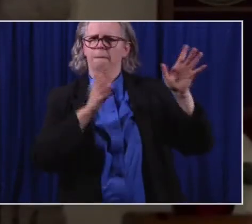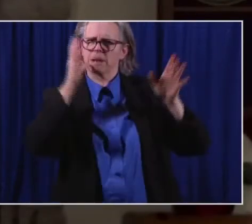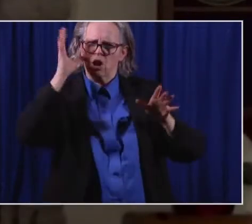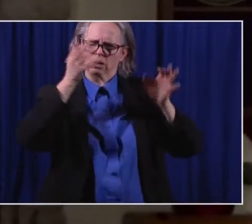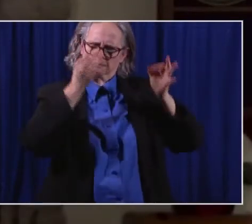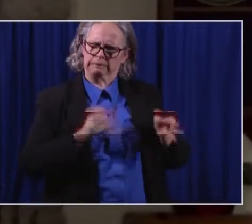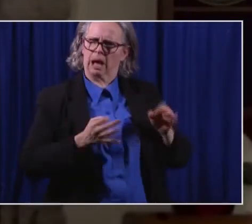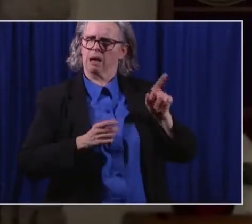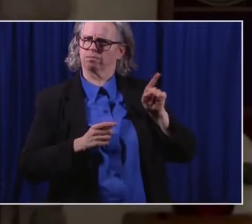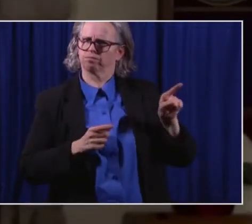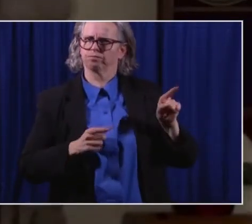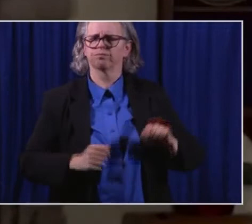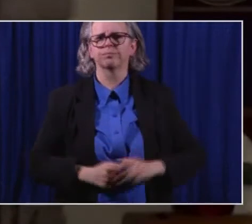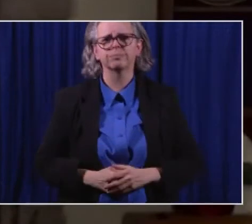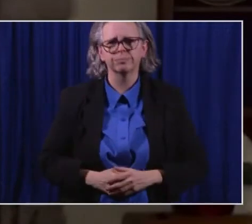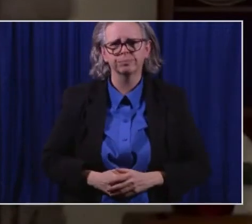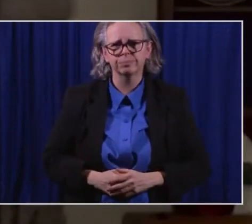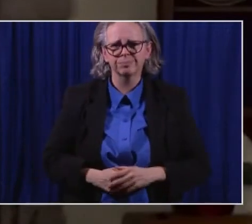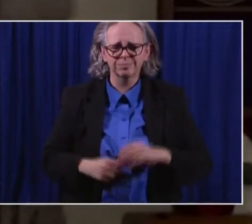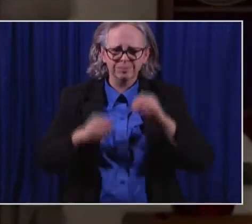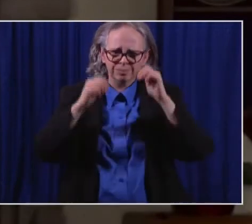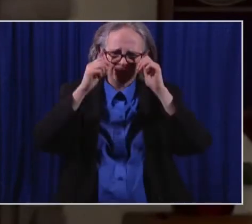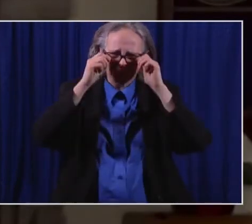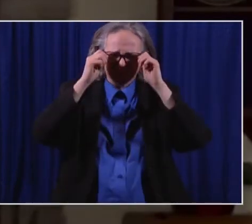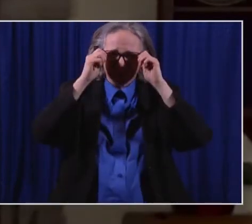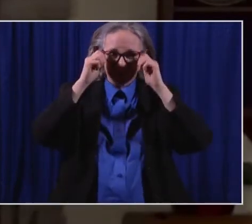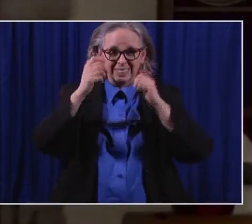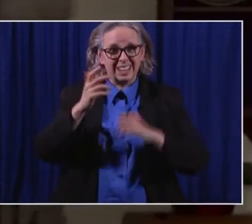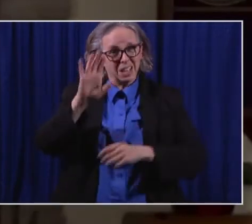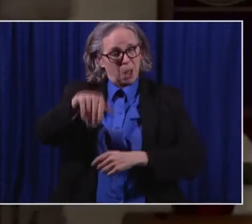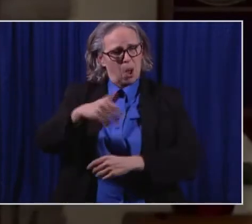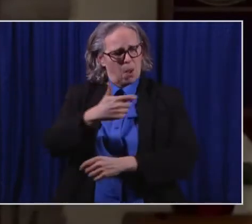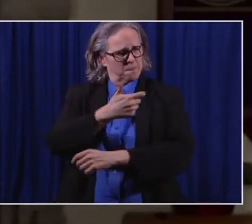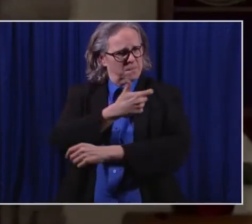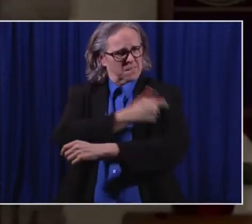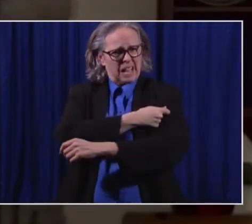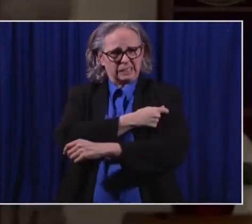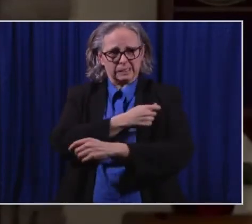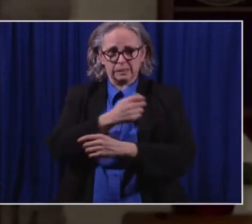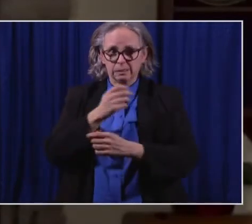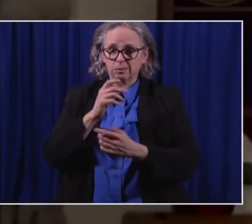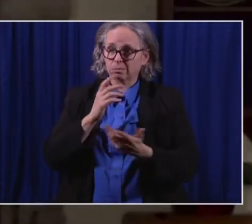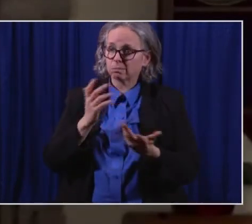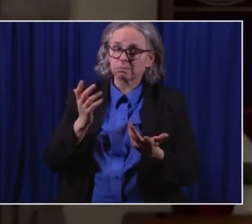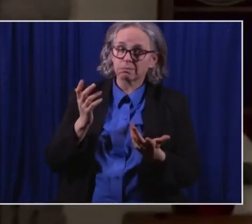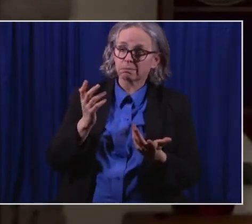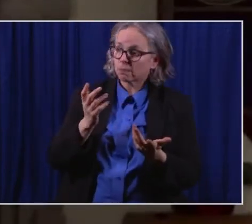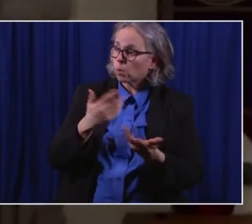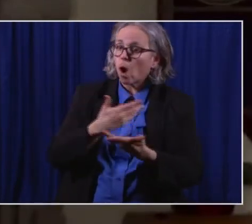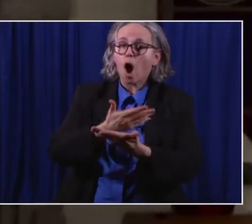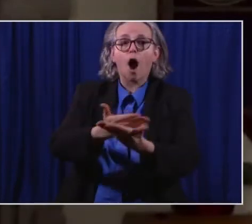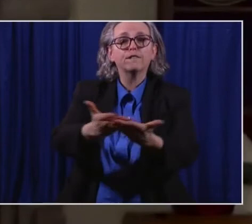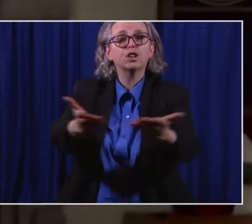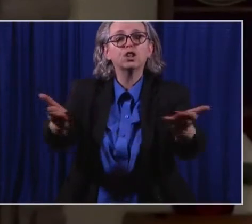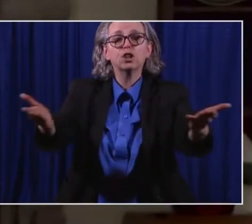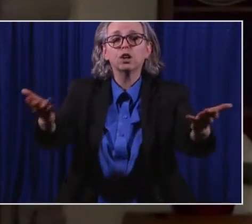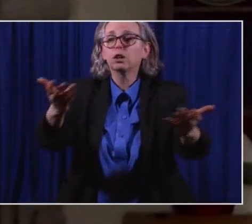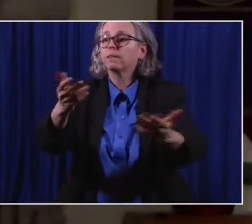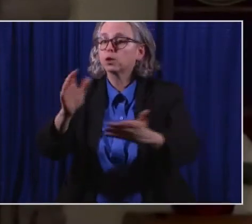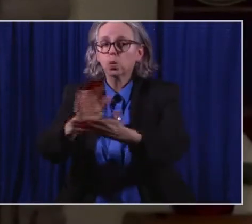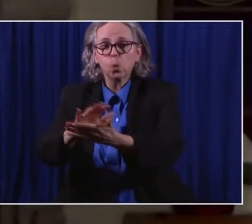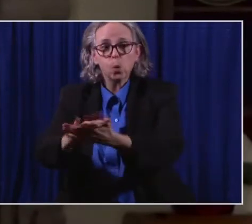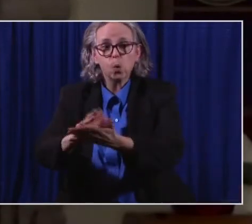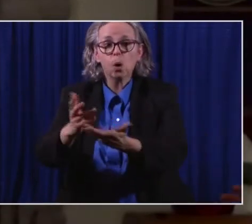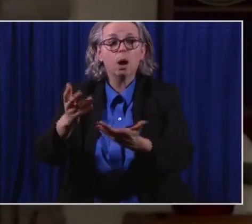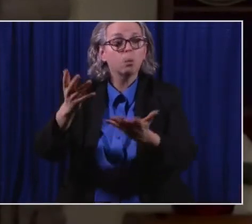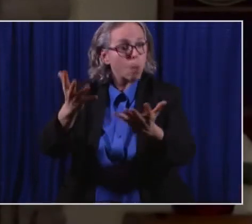So we're gonna offer vaccines. We're gonna offer vaccines to all schools that want to go back